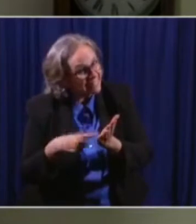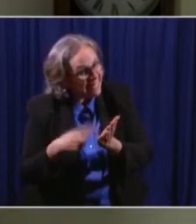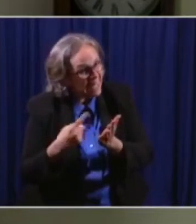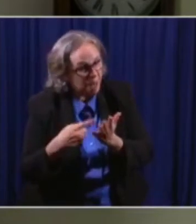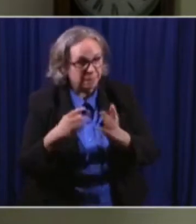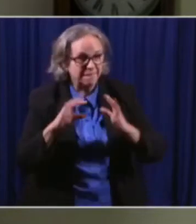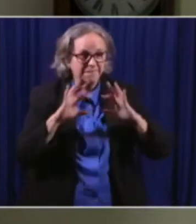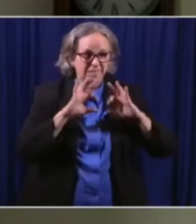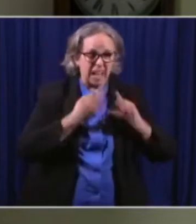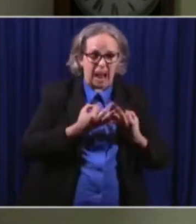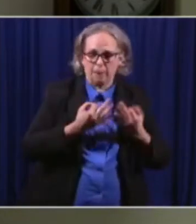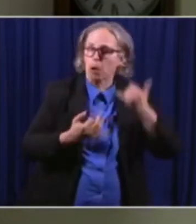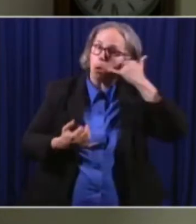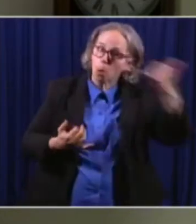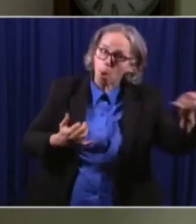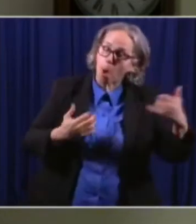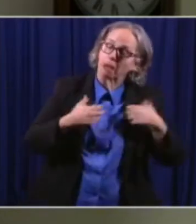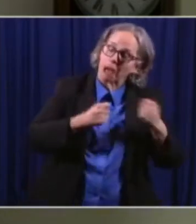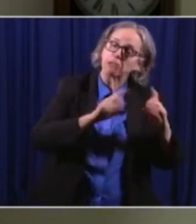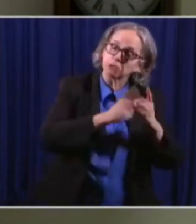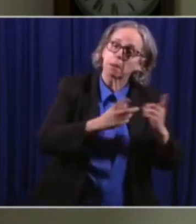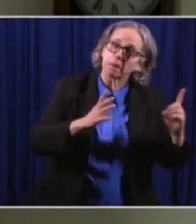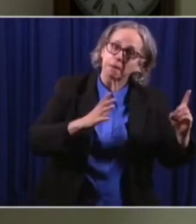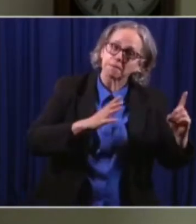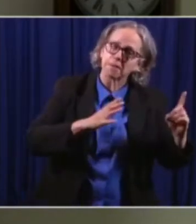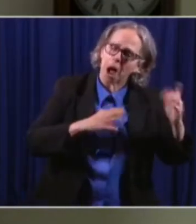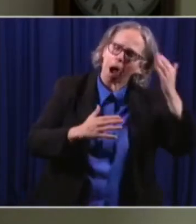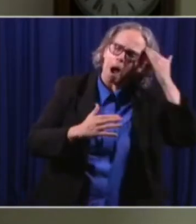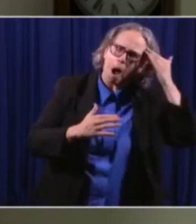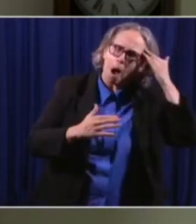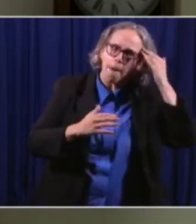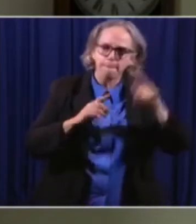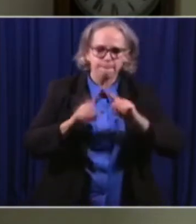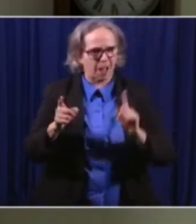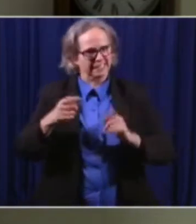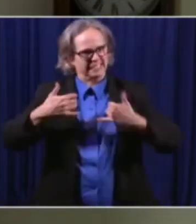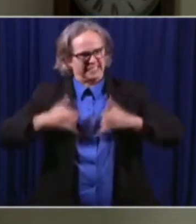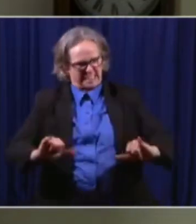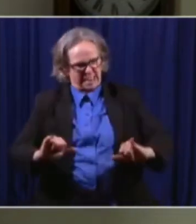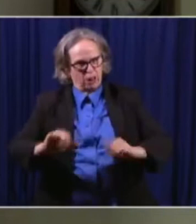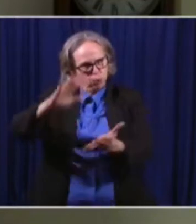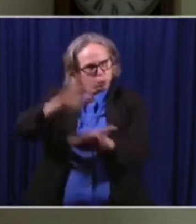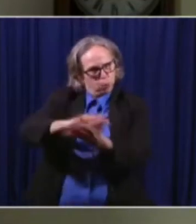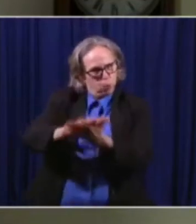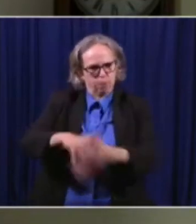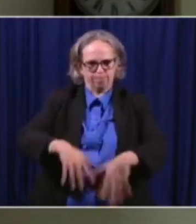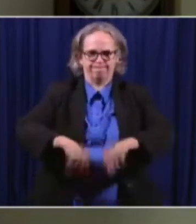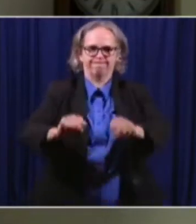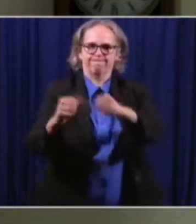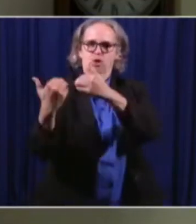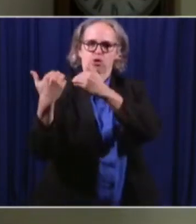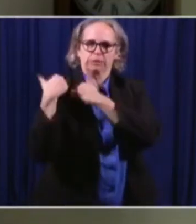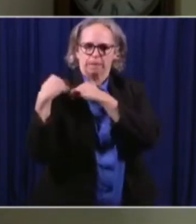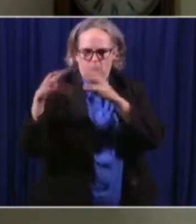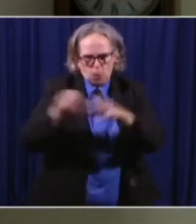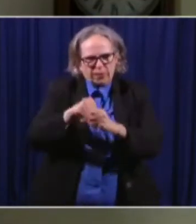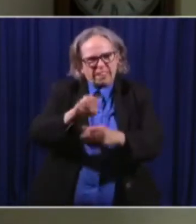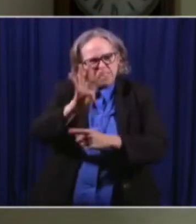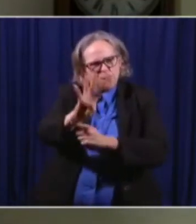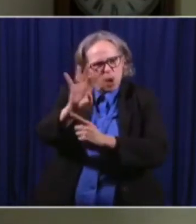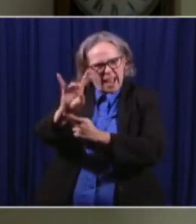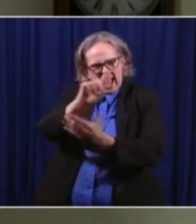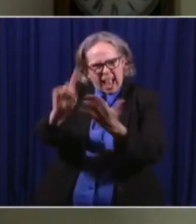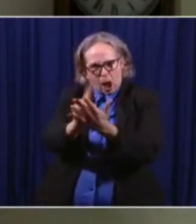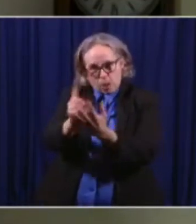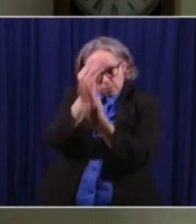the schools will as quickly as possible report that information. Within that same time period schools will make the information about a positive